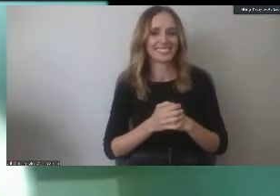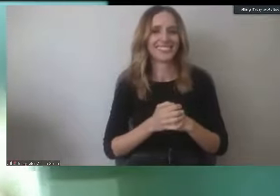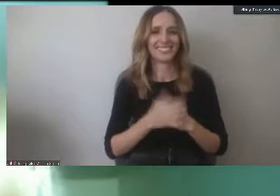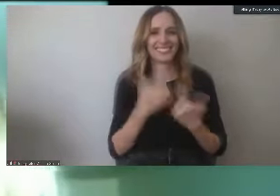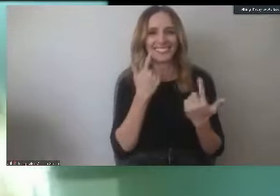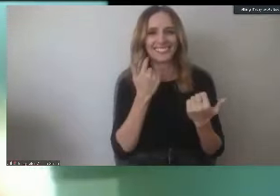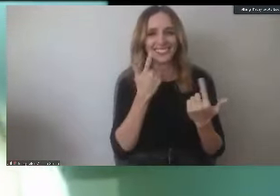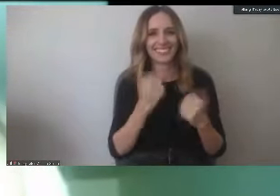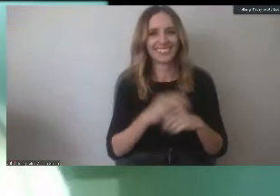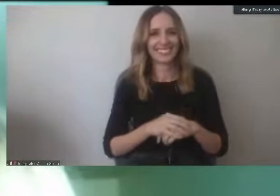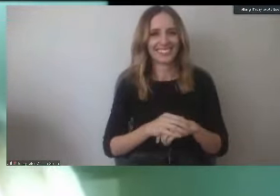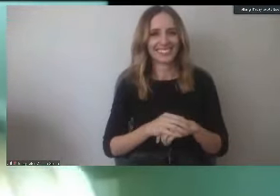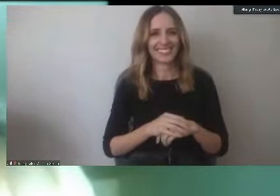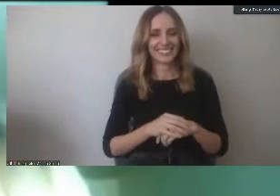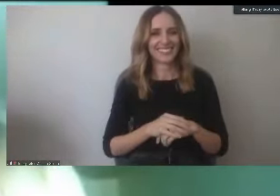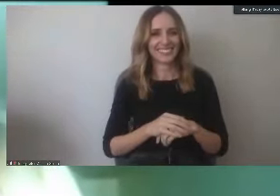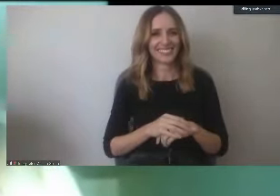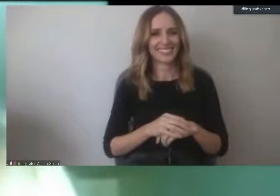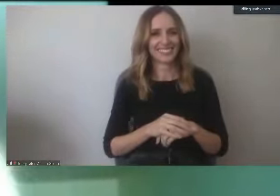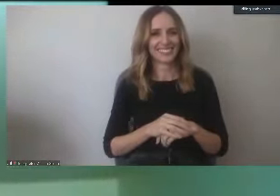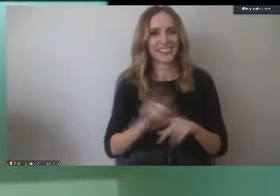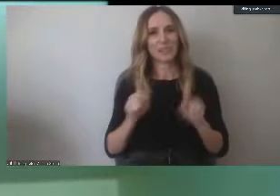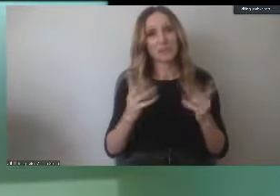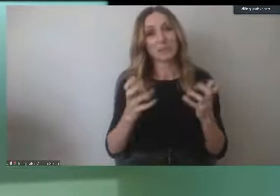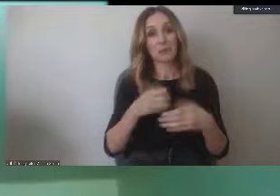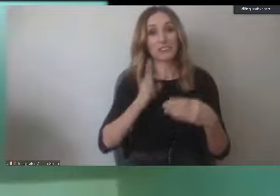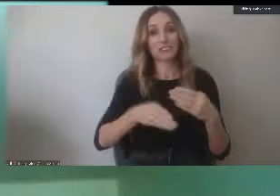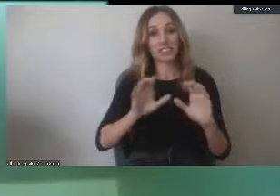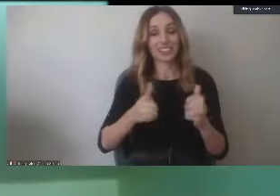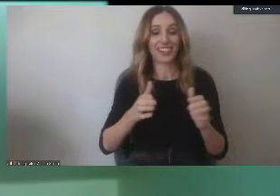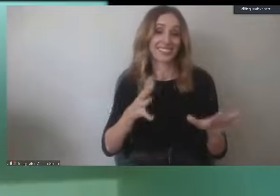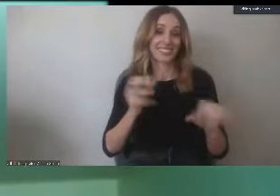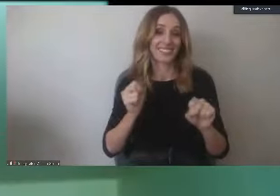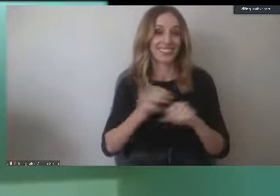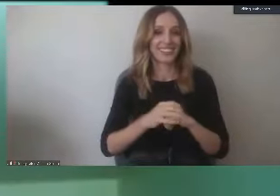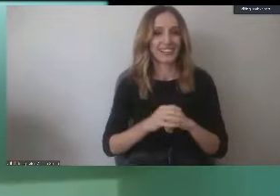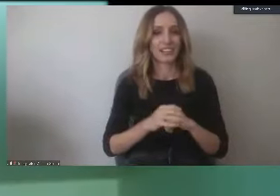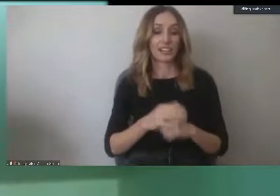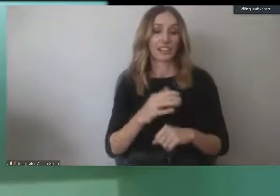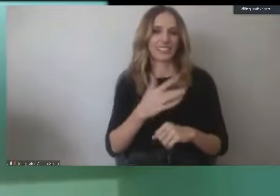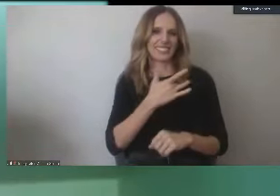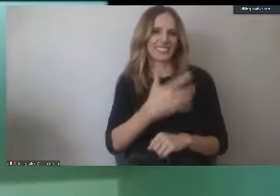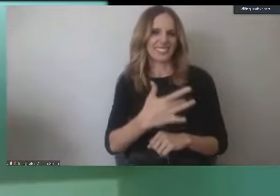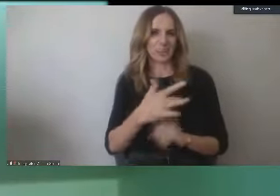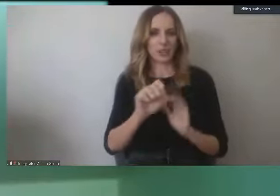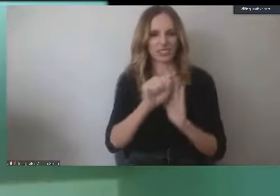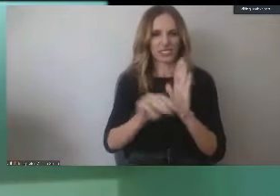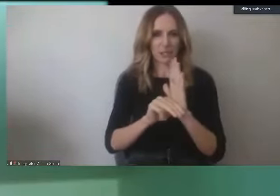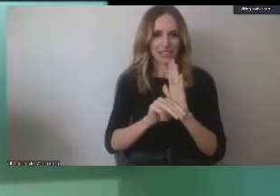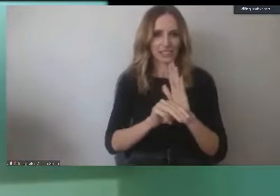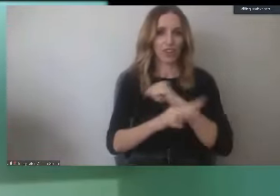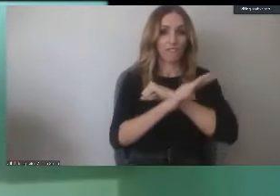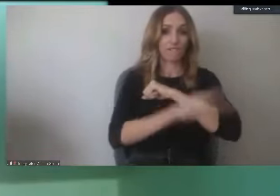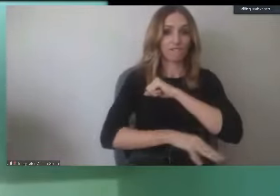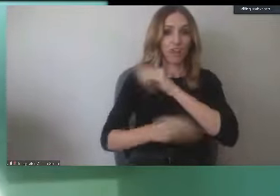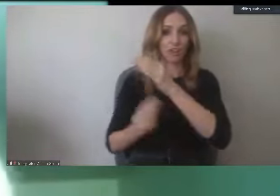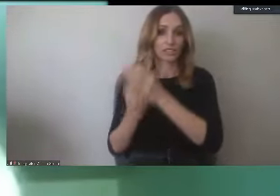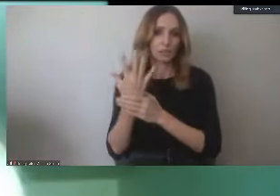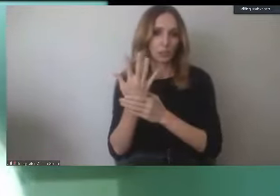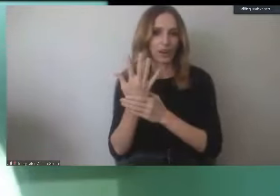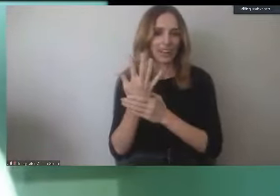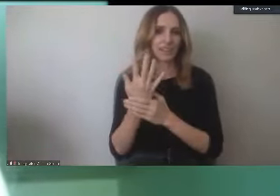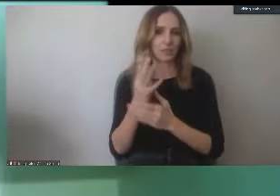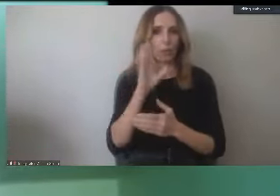And people do want to finish quickly. Our regular terms, which are fall and spring, are scheduled for 16